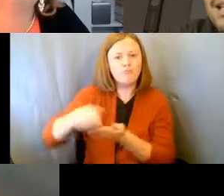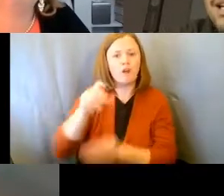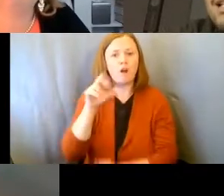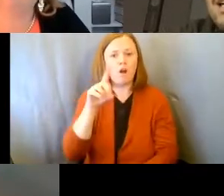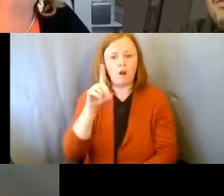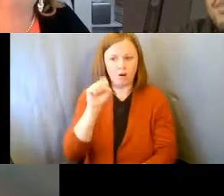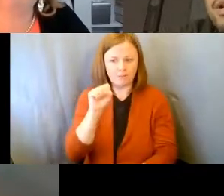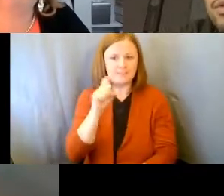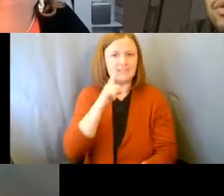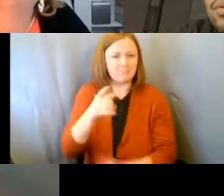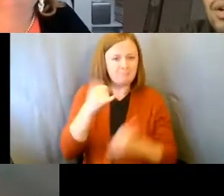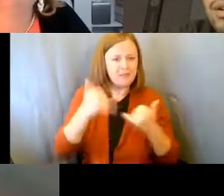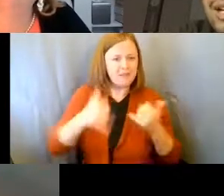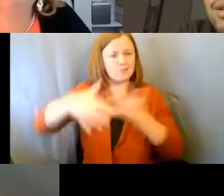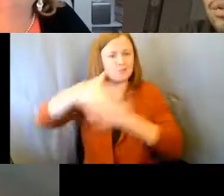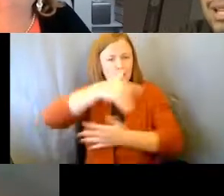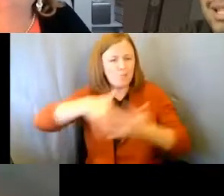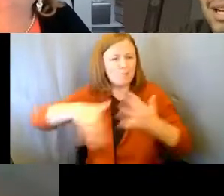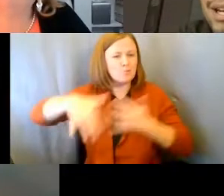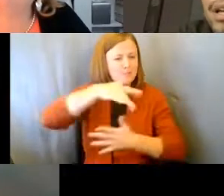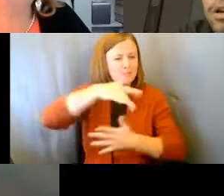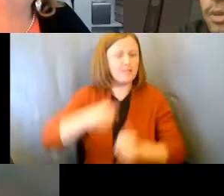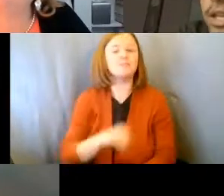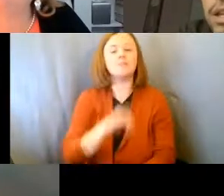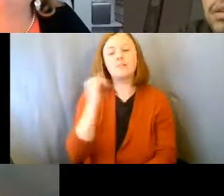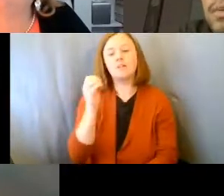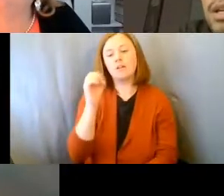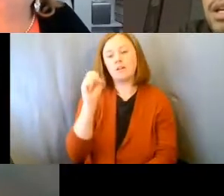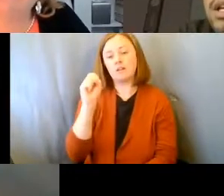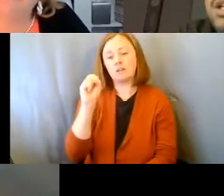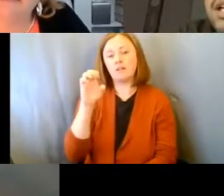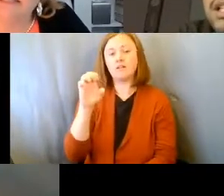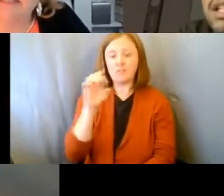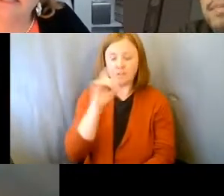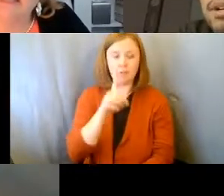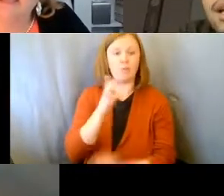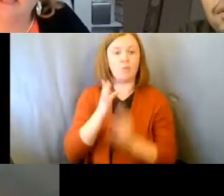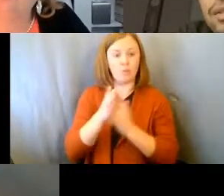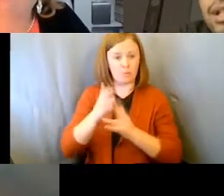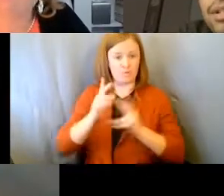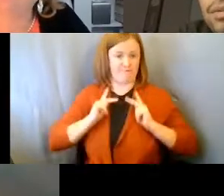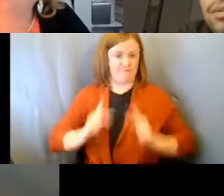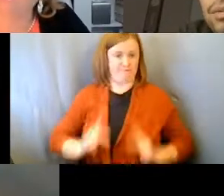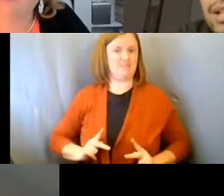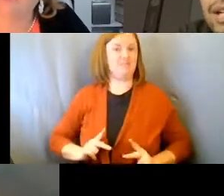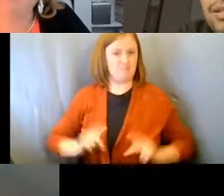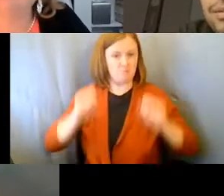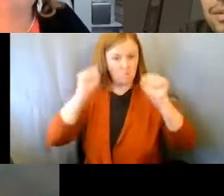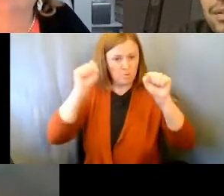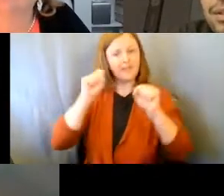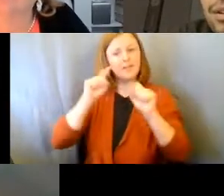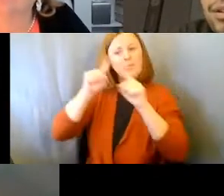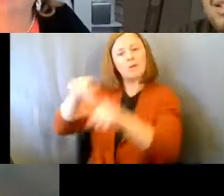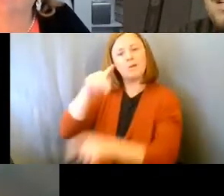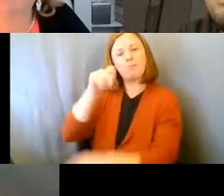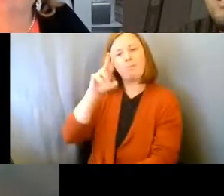socialized the most. Jesse through his physical fitness needs at Parks and Rec started, um,